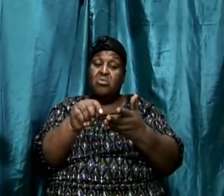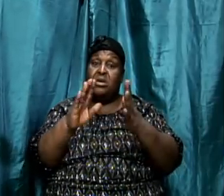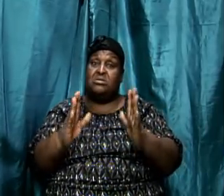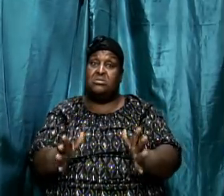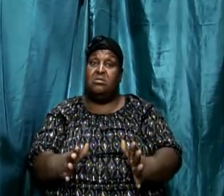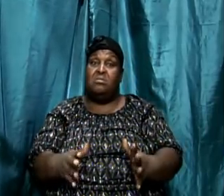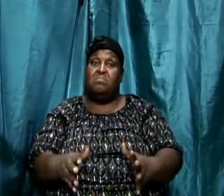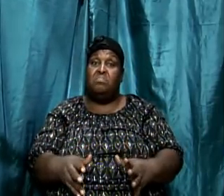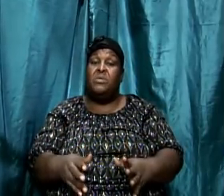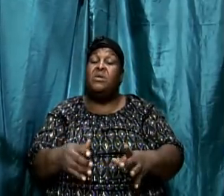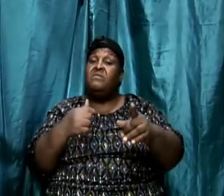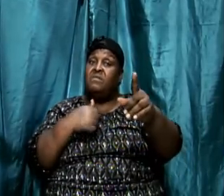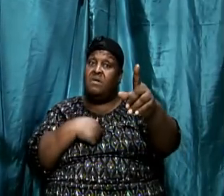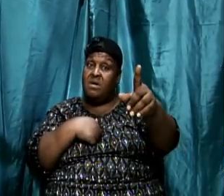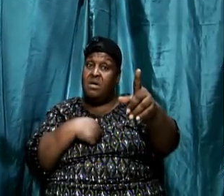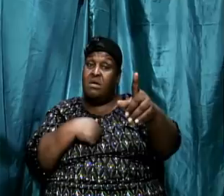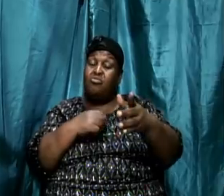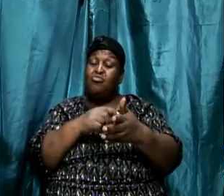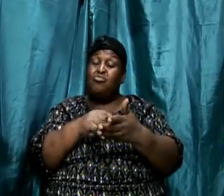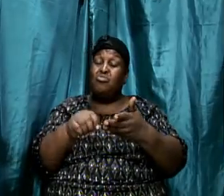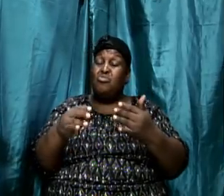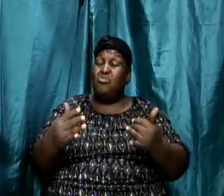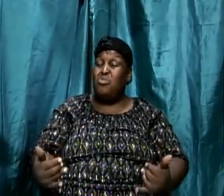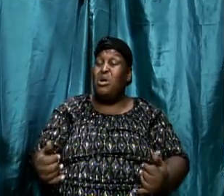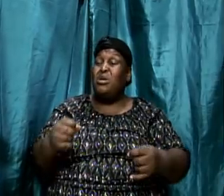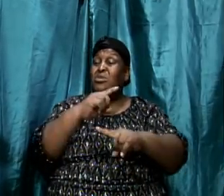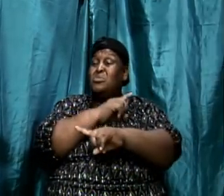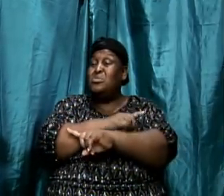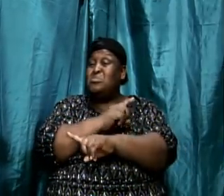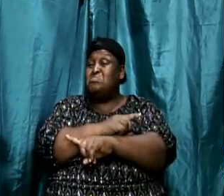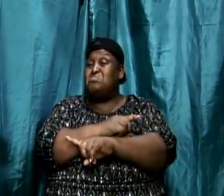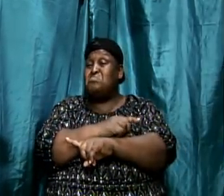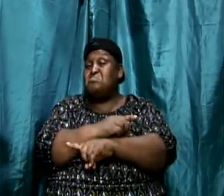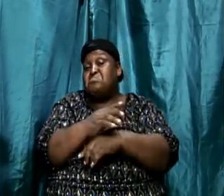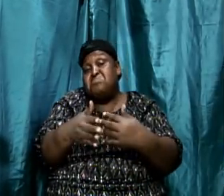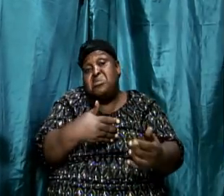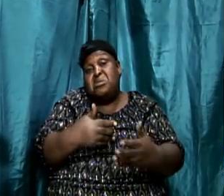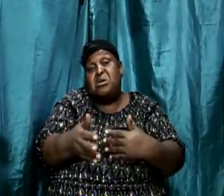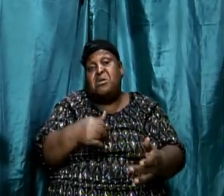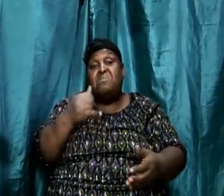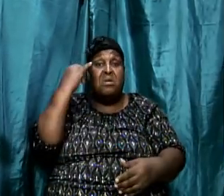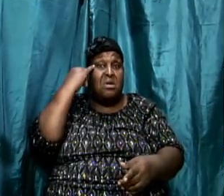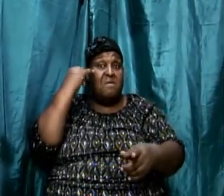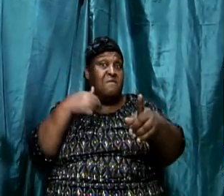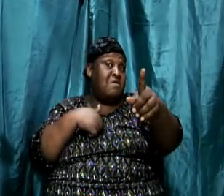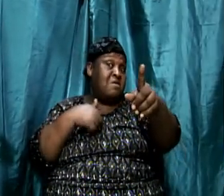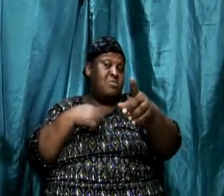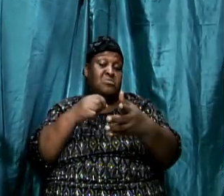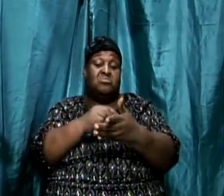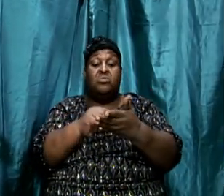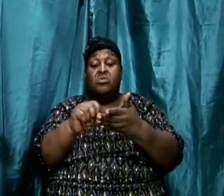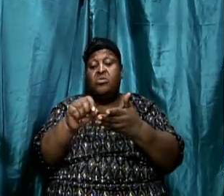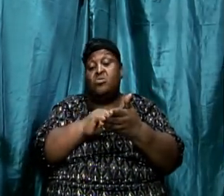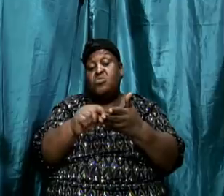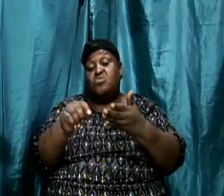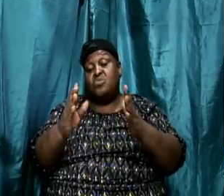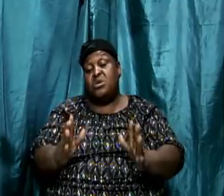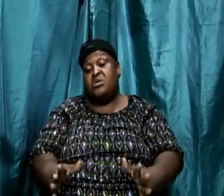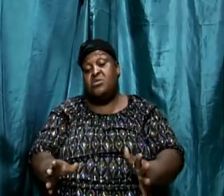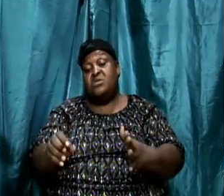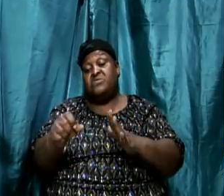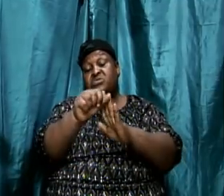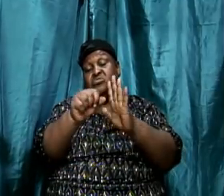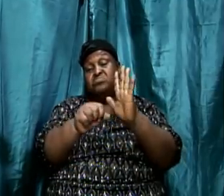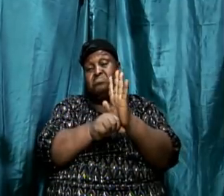example, if I was supposed to write today, it meant probably if I was a writer of scripture and we know that can't be right now,